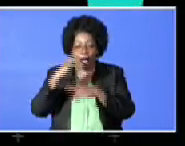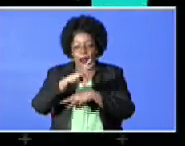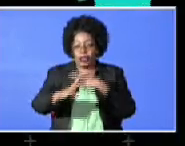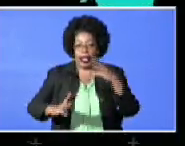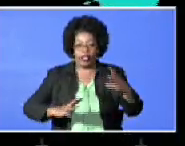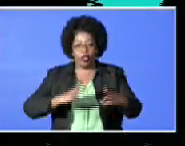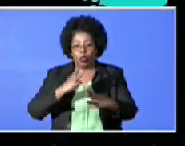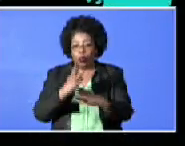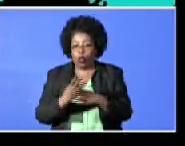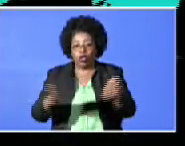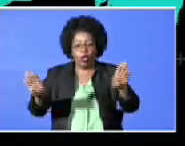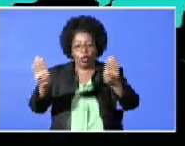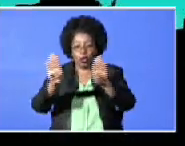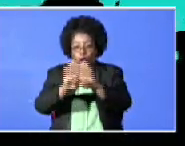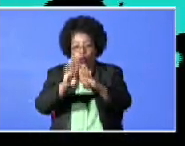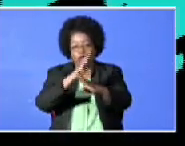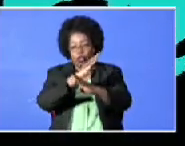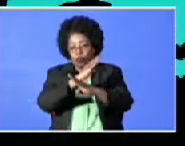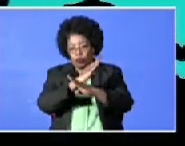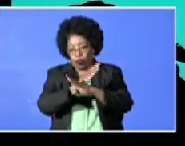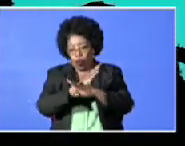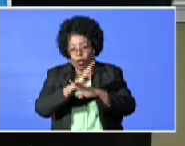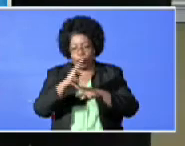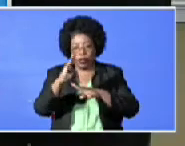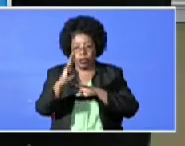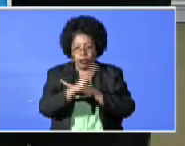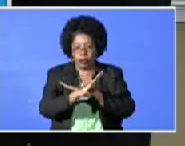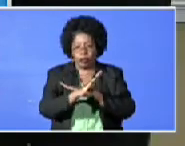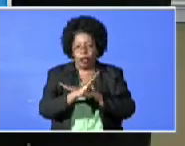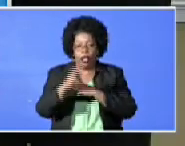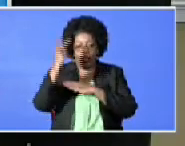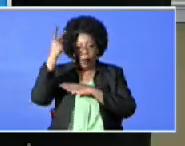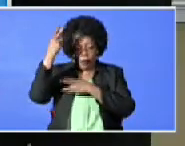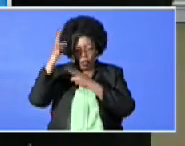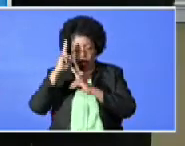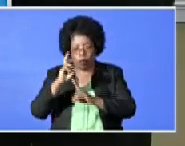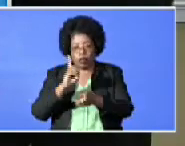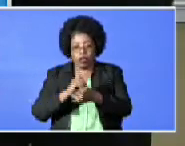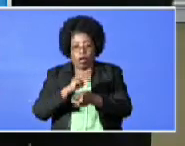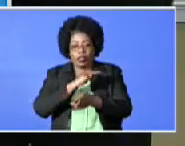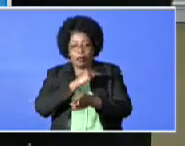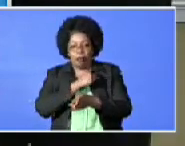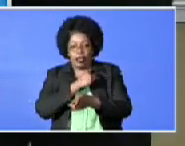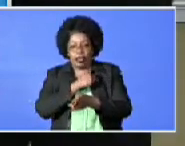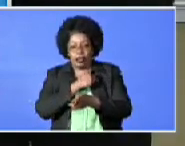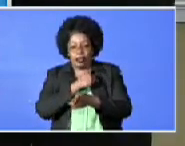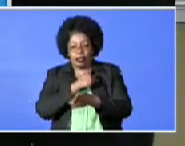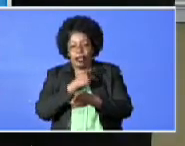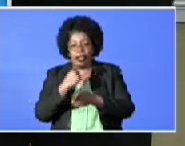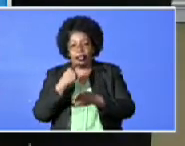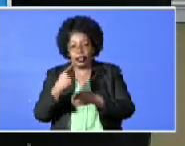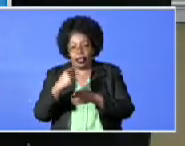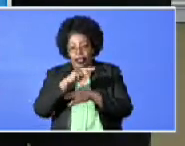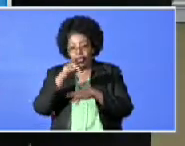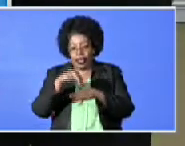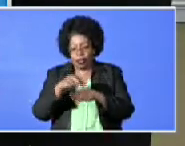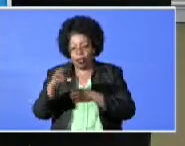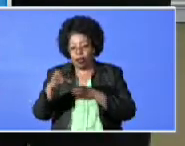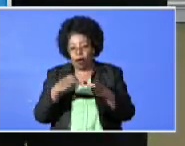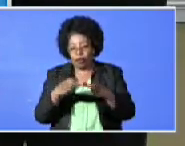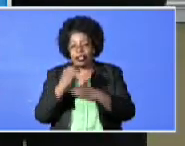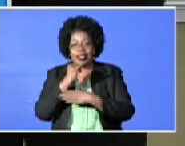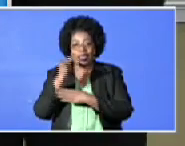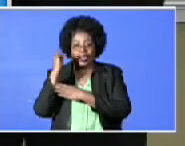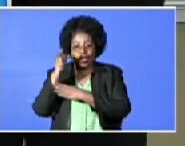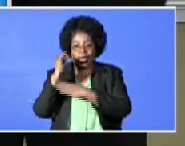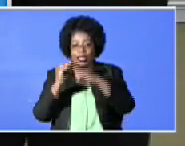world closed its borders to the COVID-19 pandemic, Prime Minister the Most Honorable Dr. Hubert Minnis underscored at his national press conference Wednesday